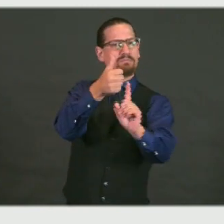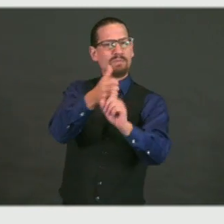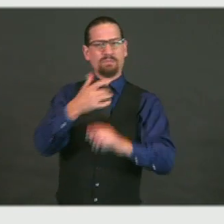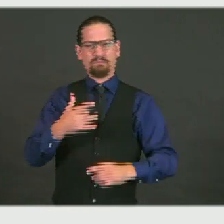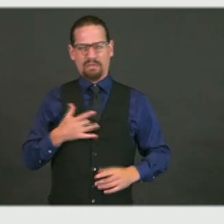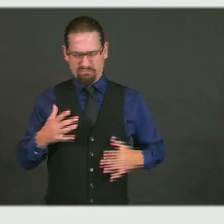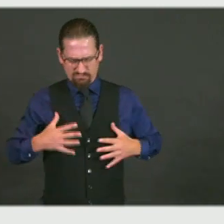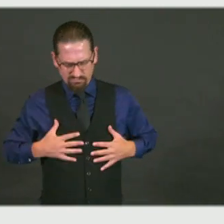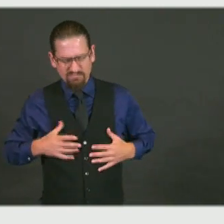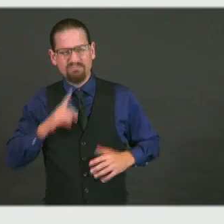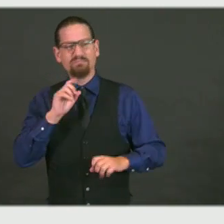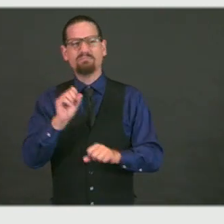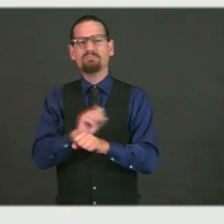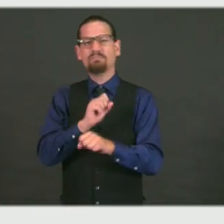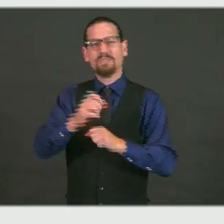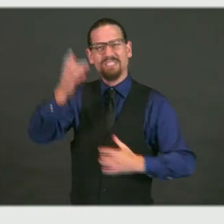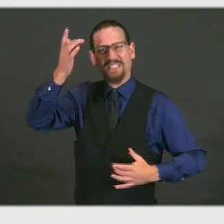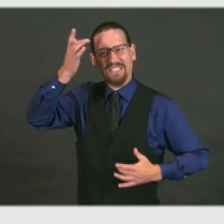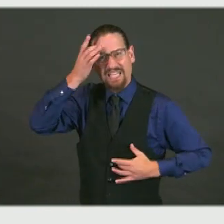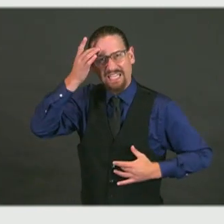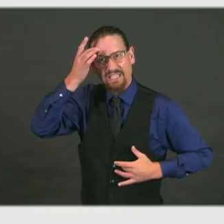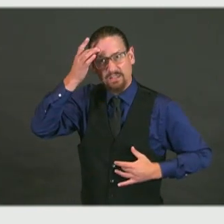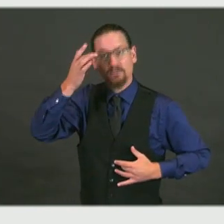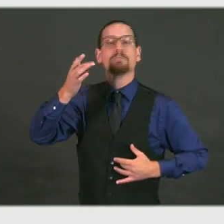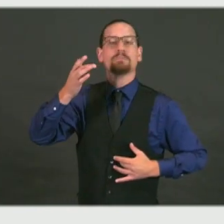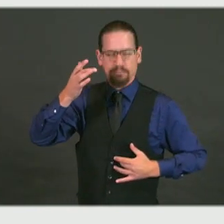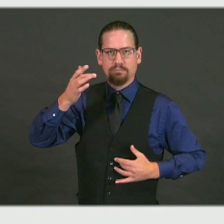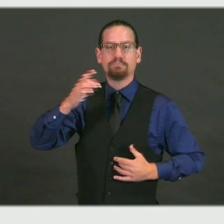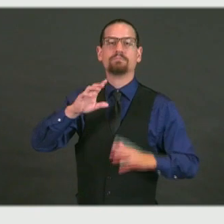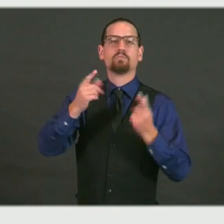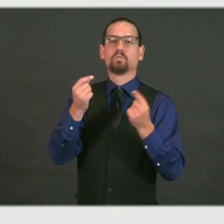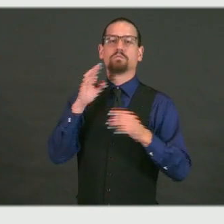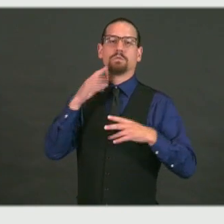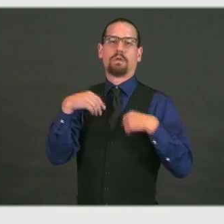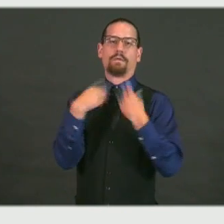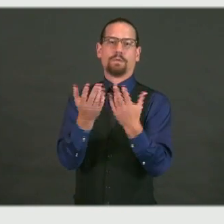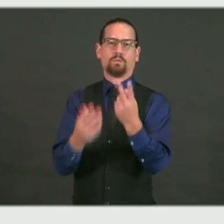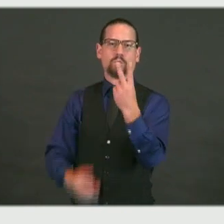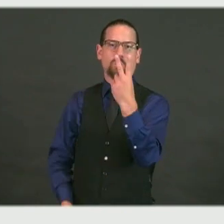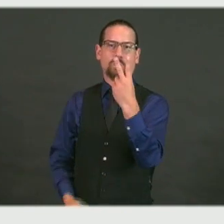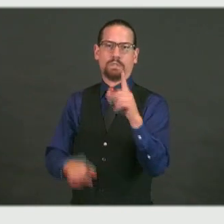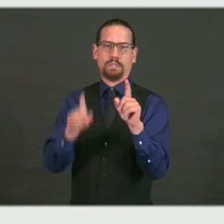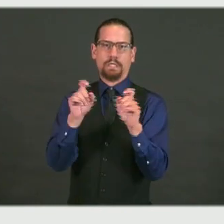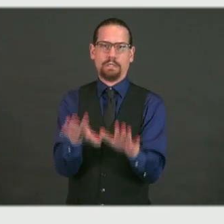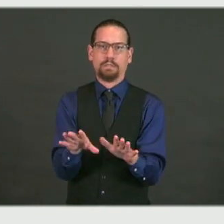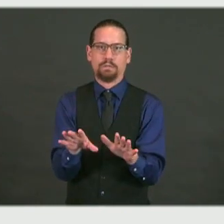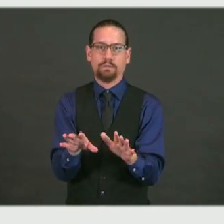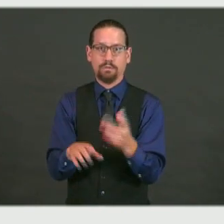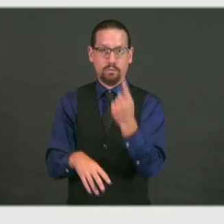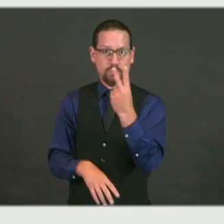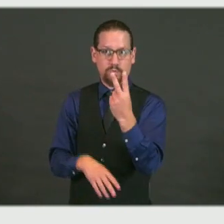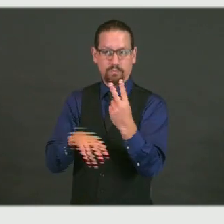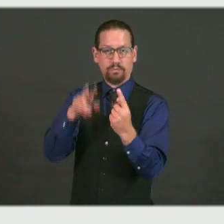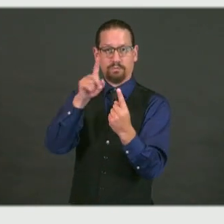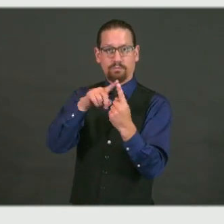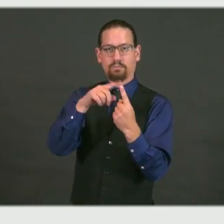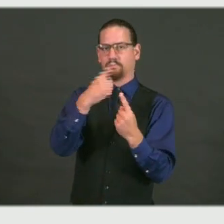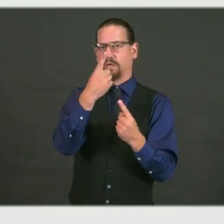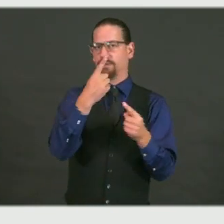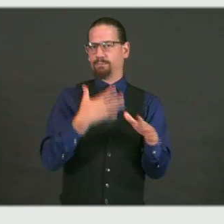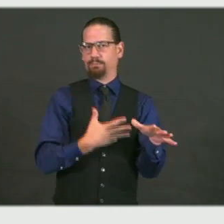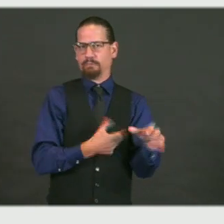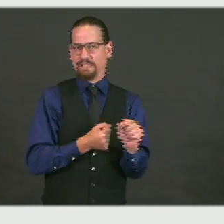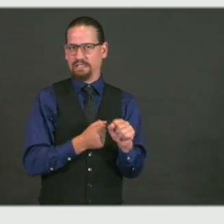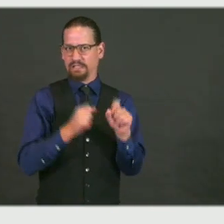And you'll have your results that day. And then you're also going to get the more definitive PCR test,